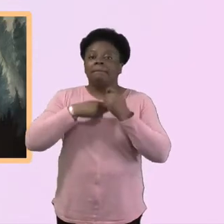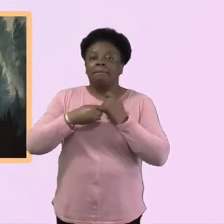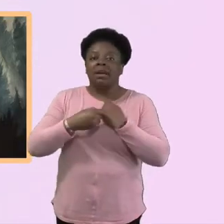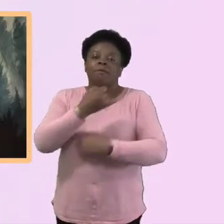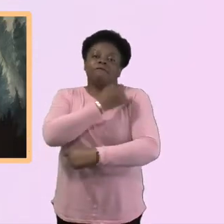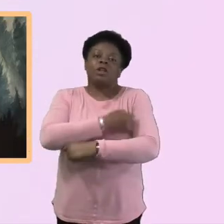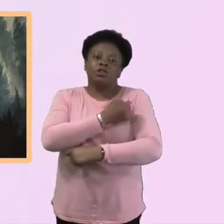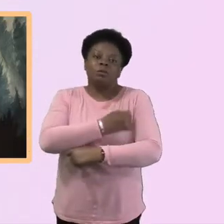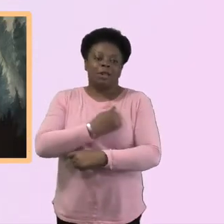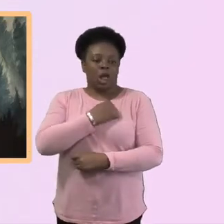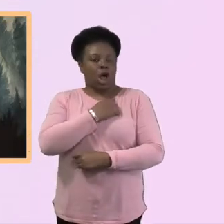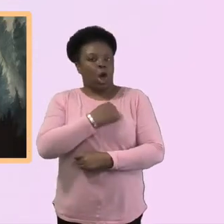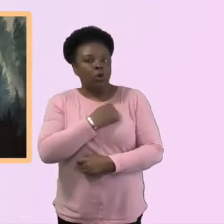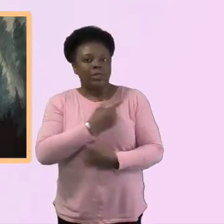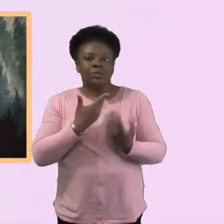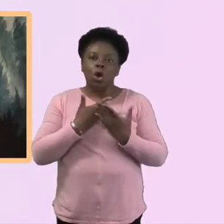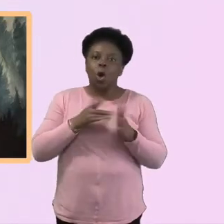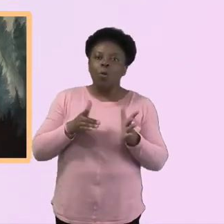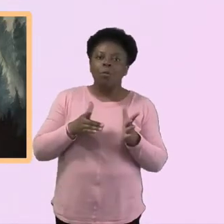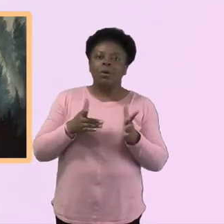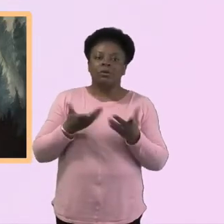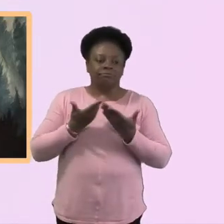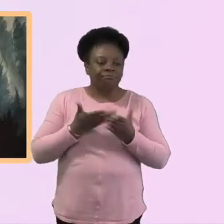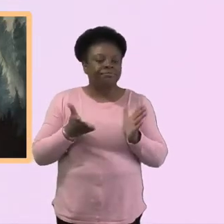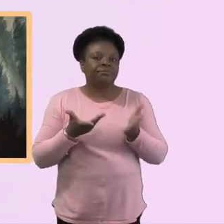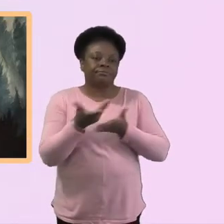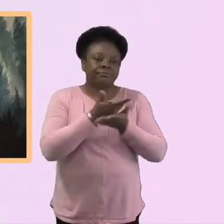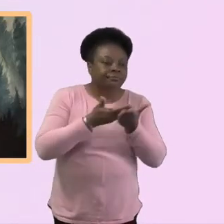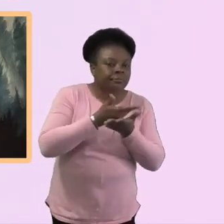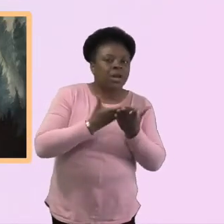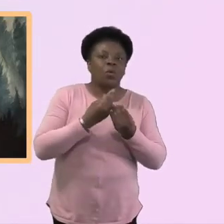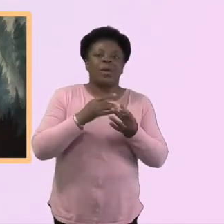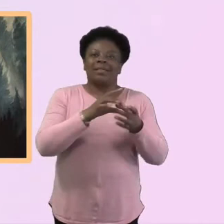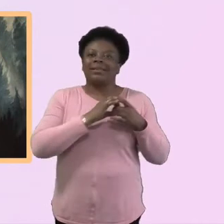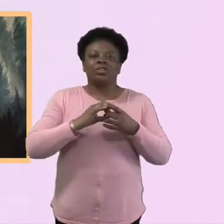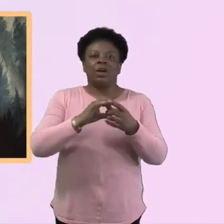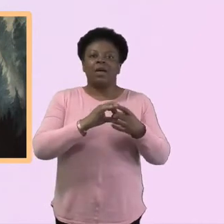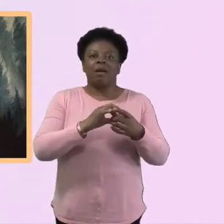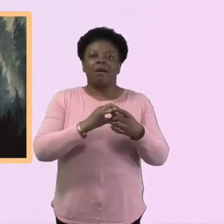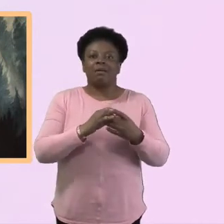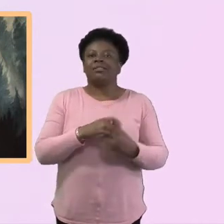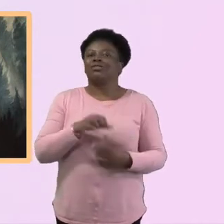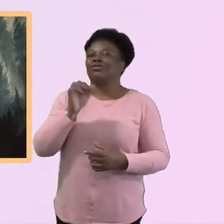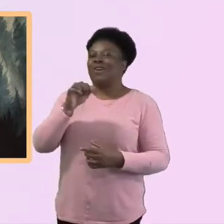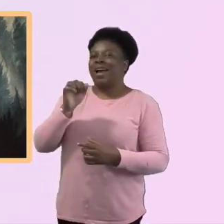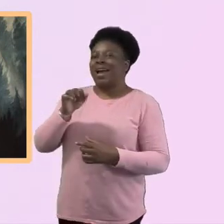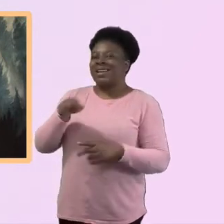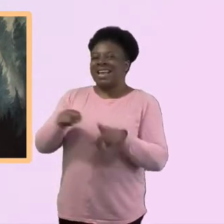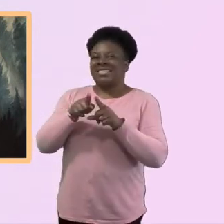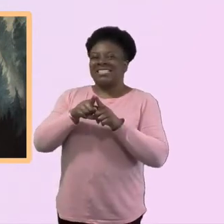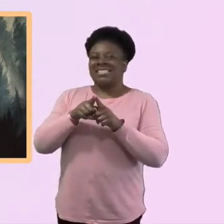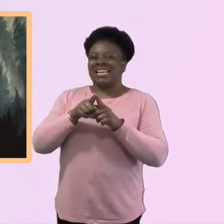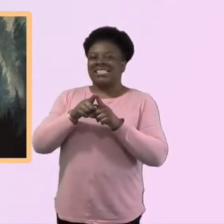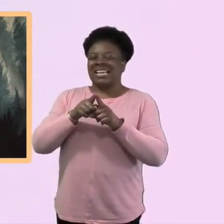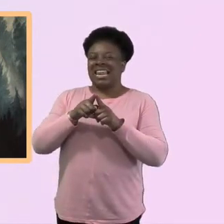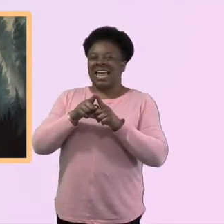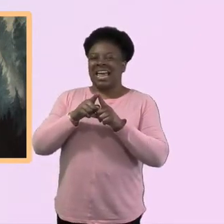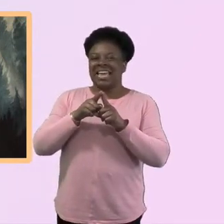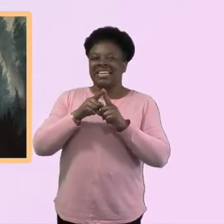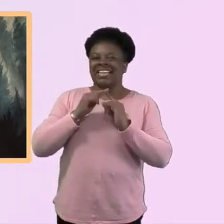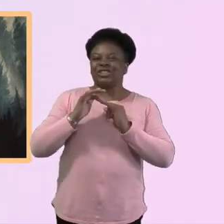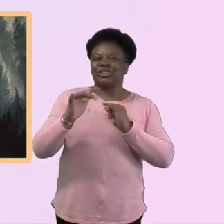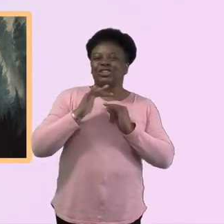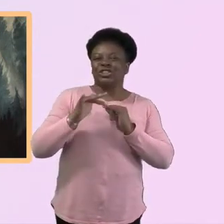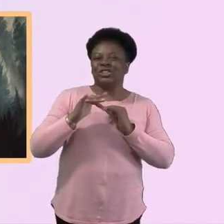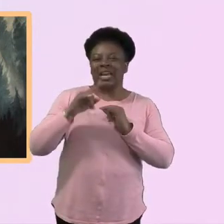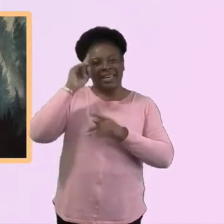There's that, that, that shared uncertainty that said, you know, we're all in this together kind of thing. Um, indeed has made us